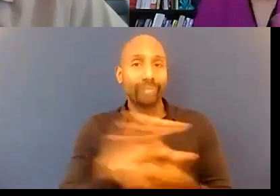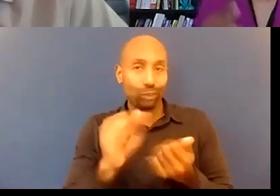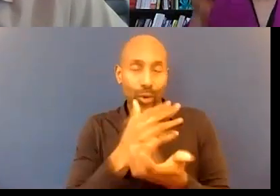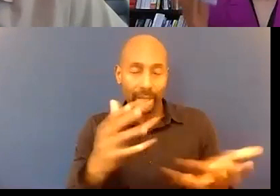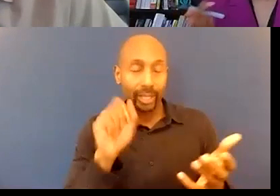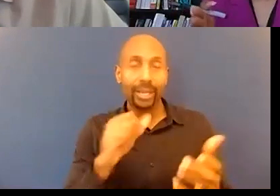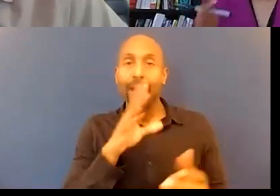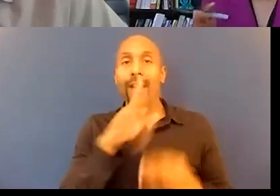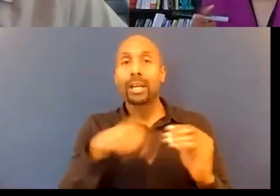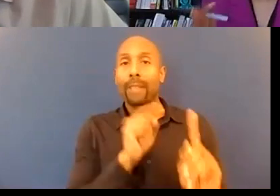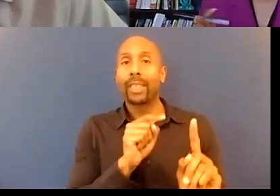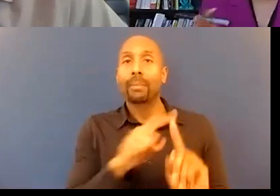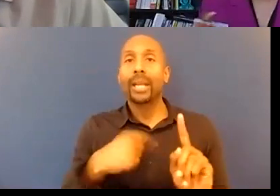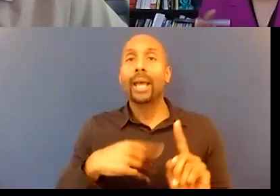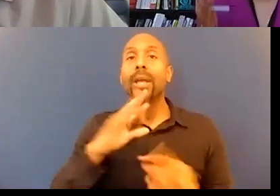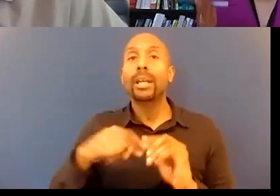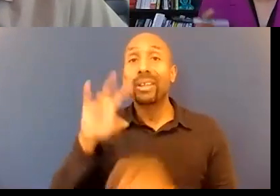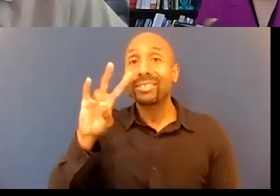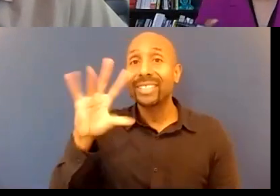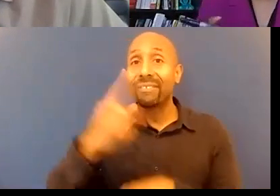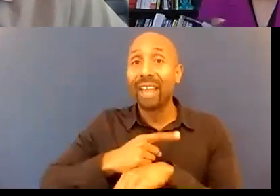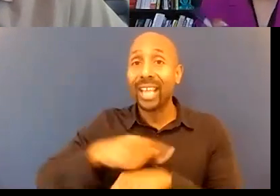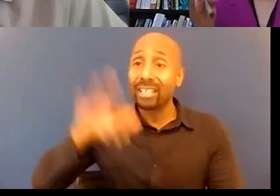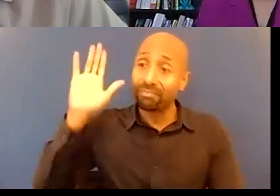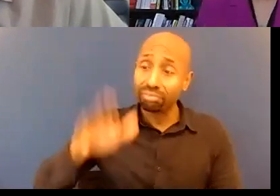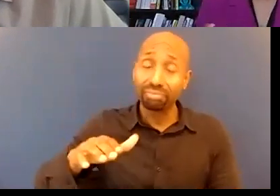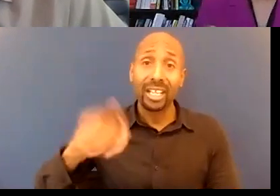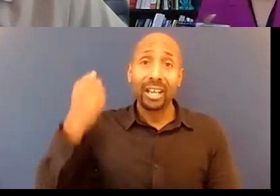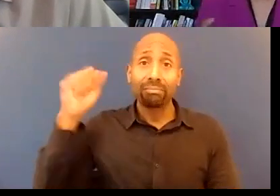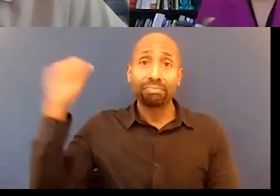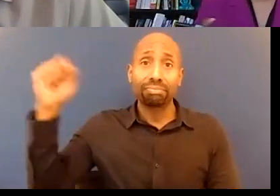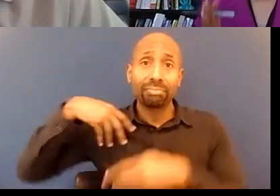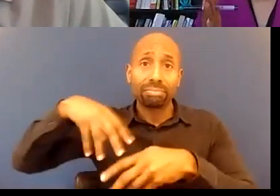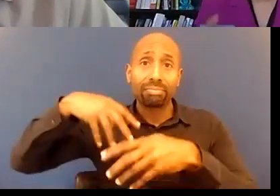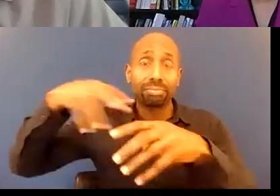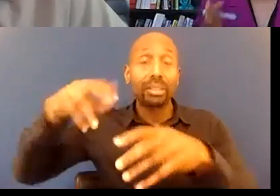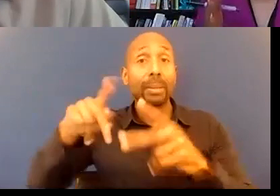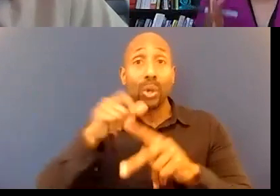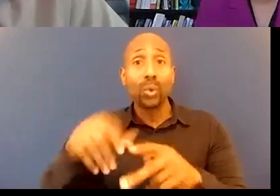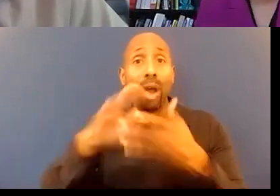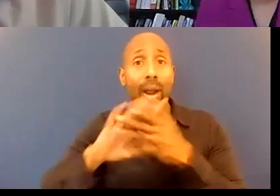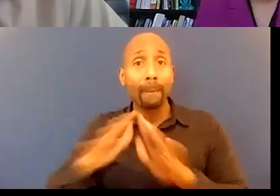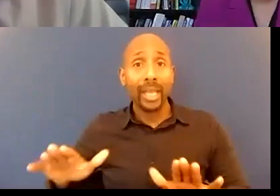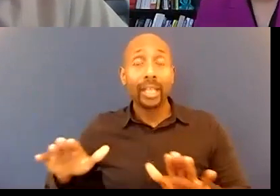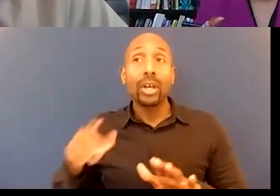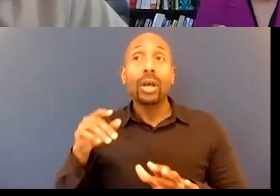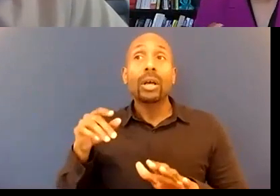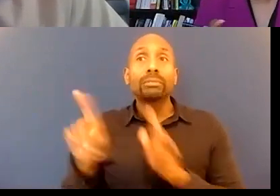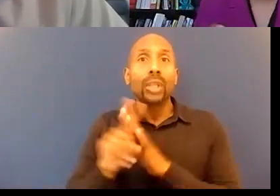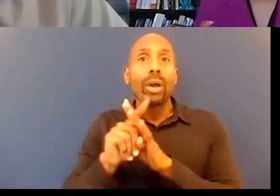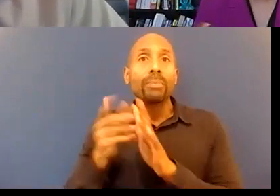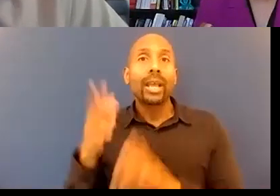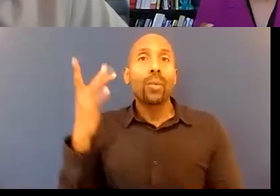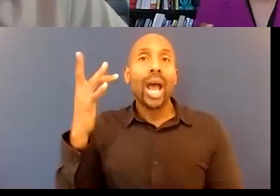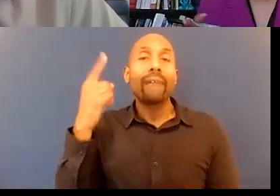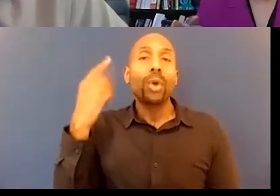talking about 75 days of protesting demonstrating those who are doing it peacefully are there for a reason that's what you